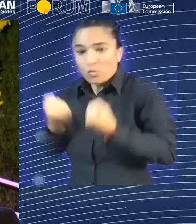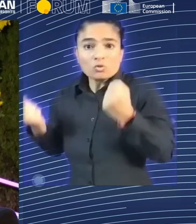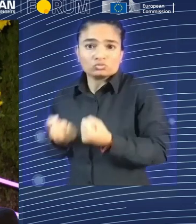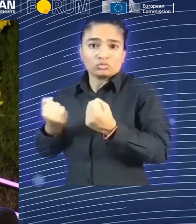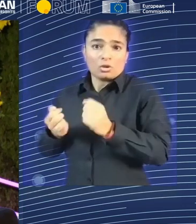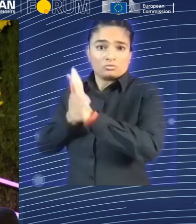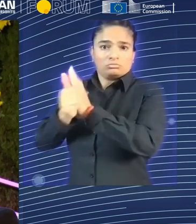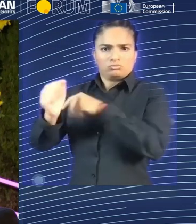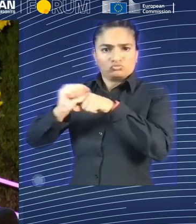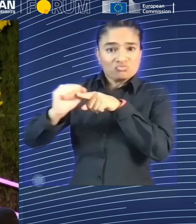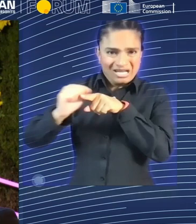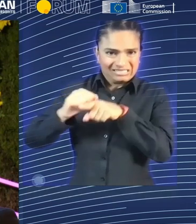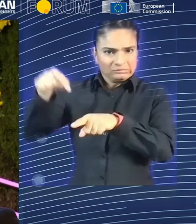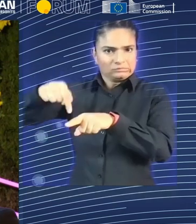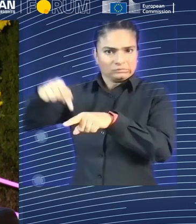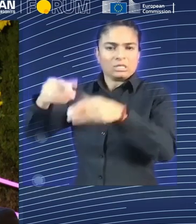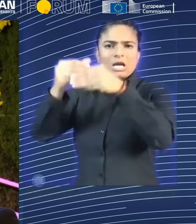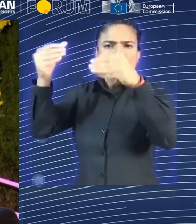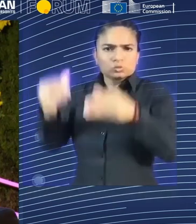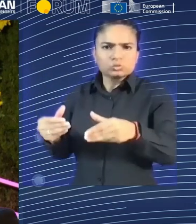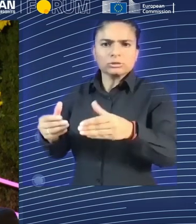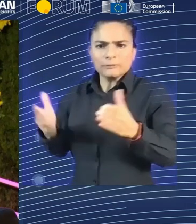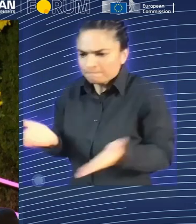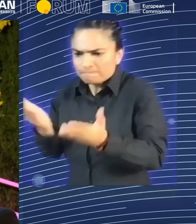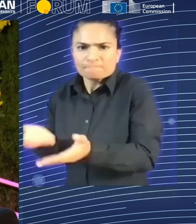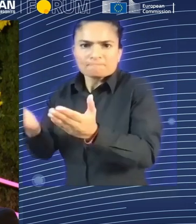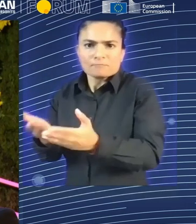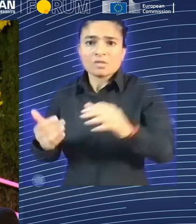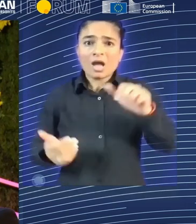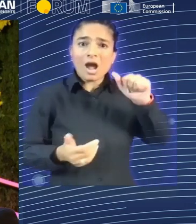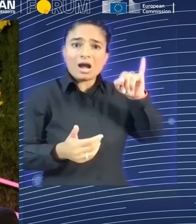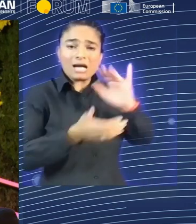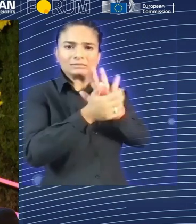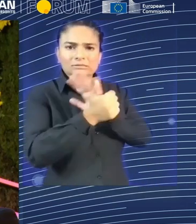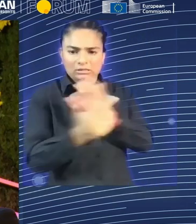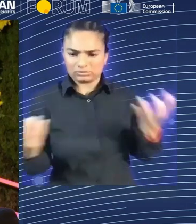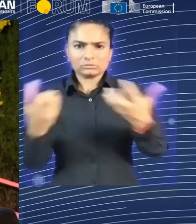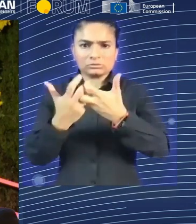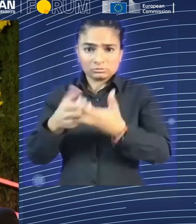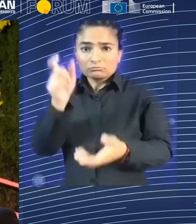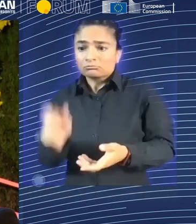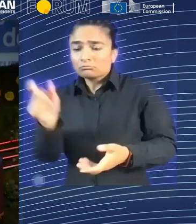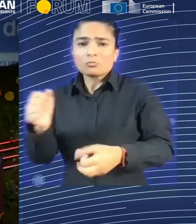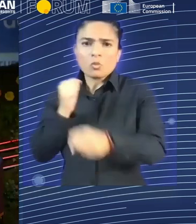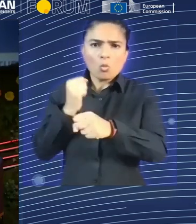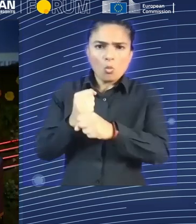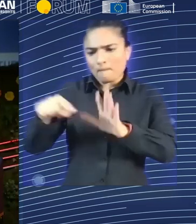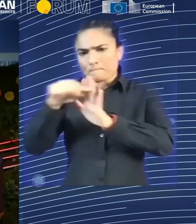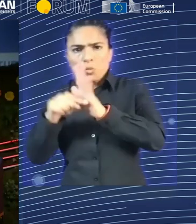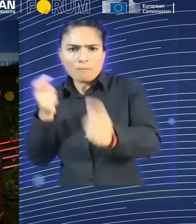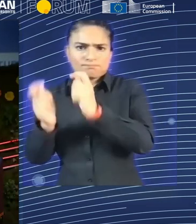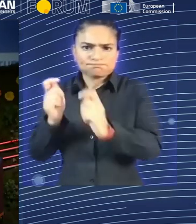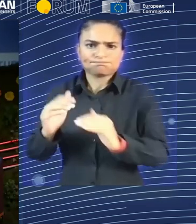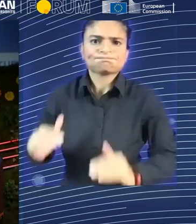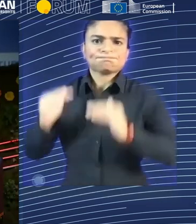reskilling programs? And what role does the center of vocational excellence play in this context? Well, vocational